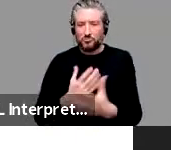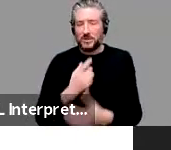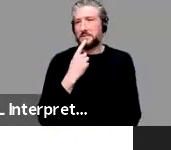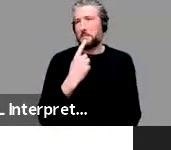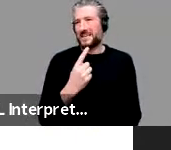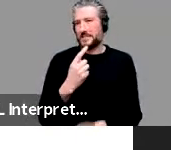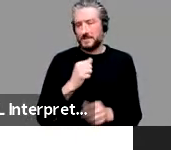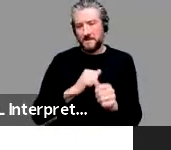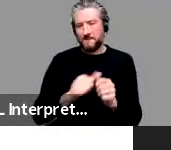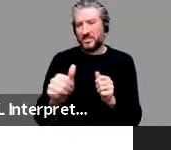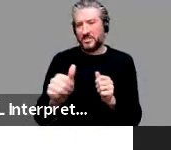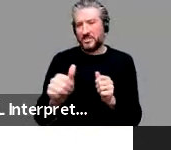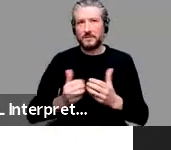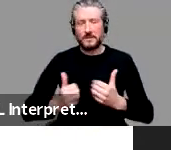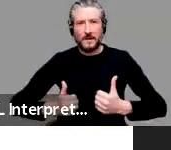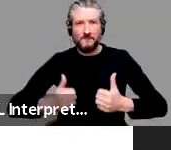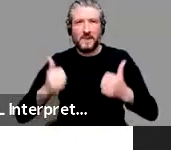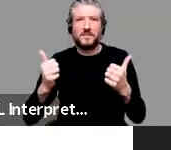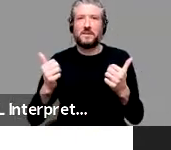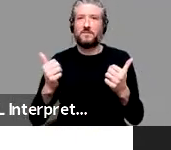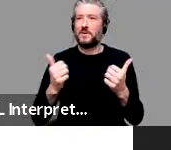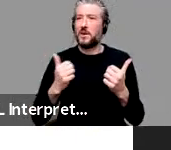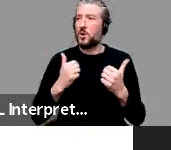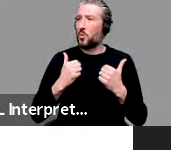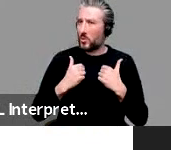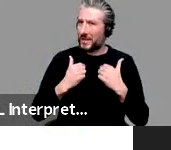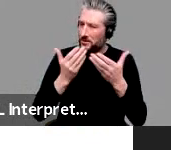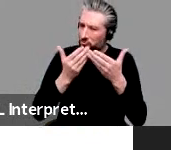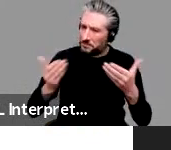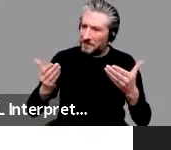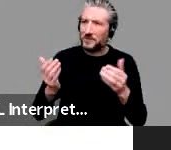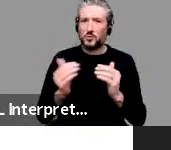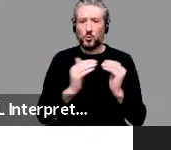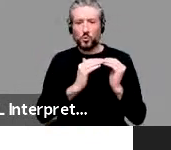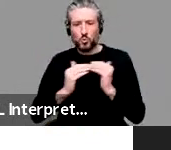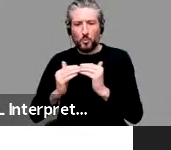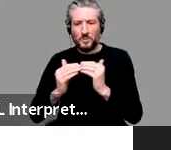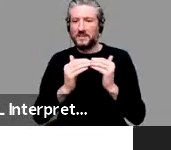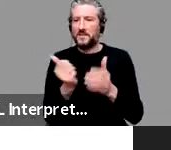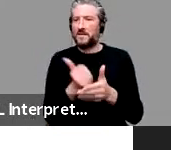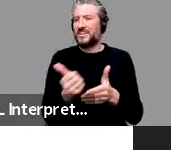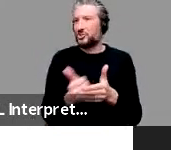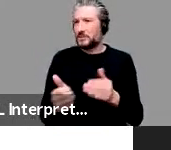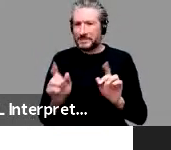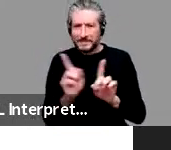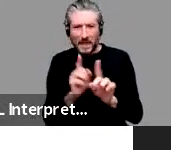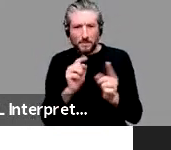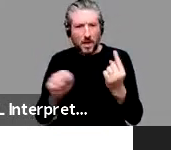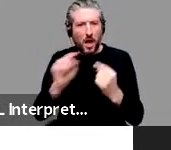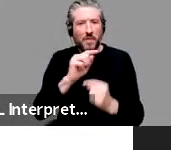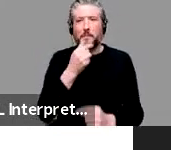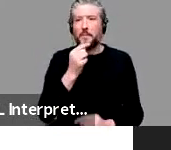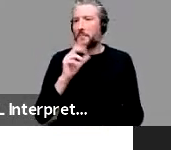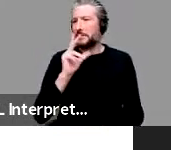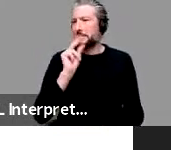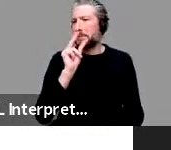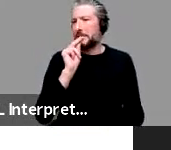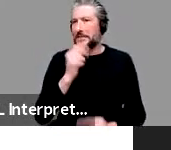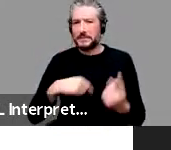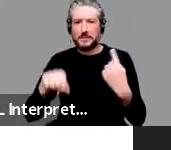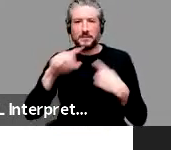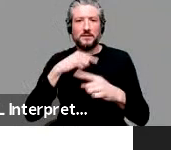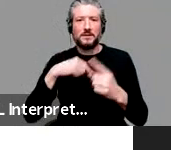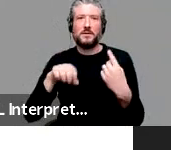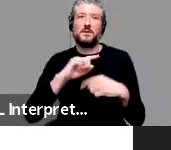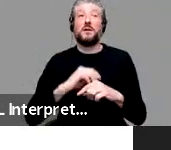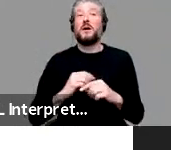obeying normative conventions. We want to speak like other people speak. Our memory is vast. New information is related to old